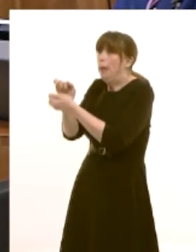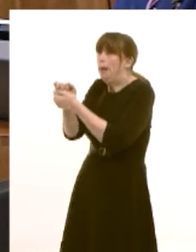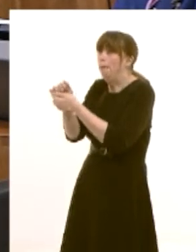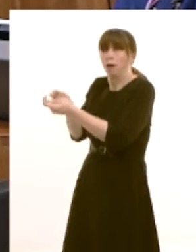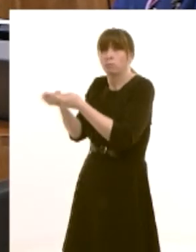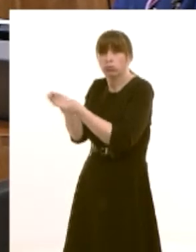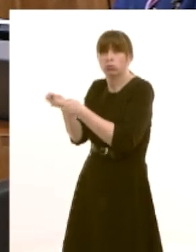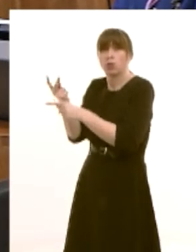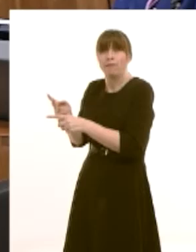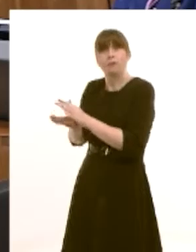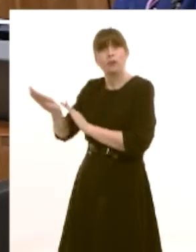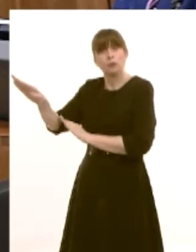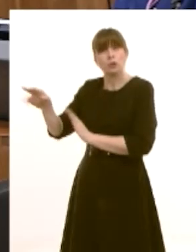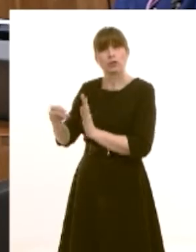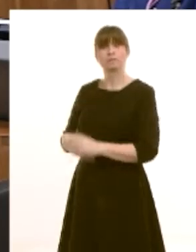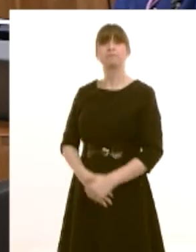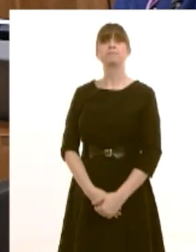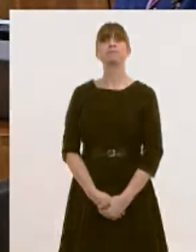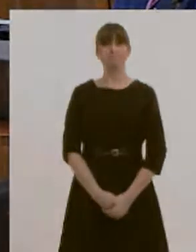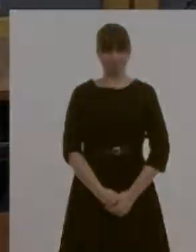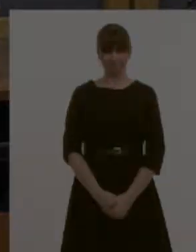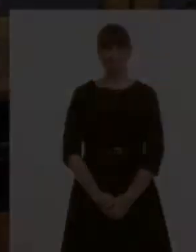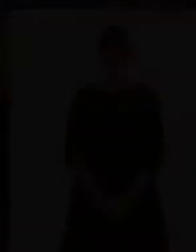assets in the future thank you first minister we now move to item two